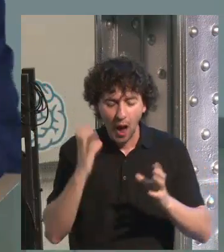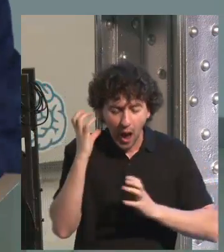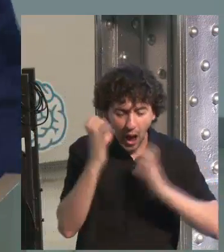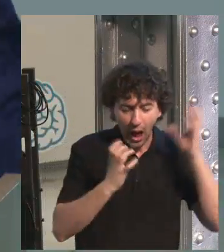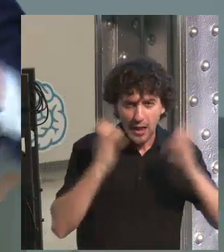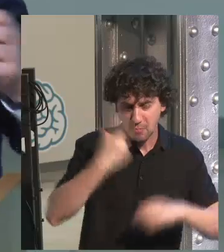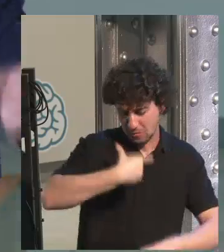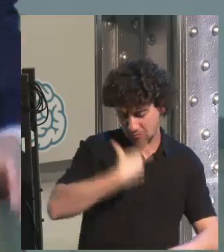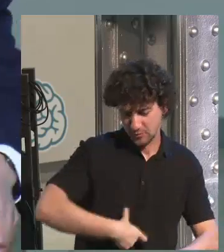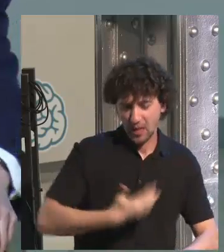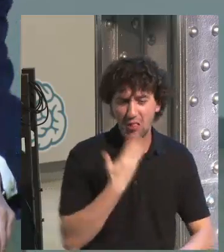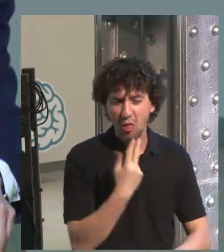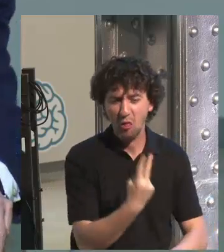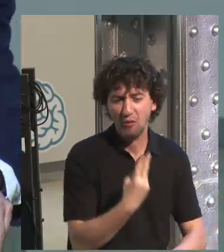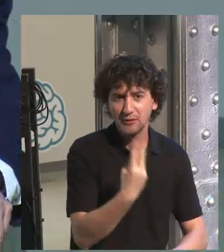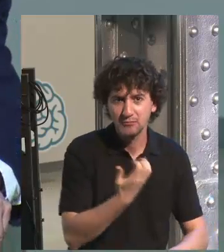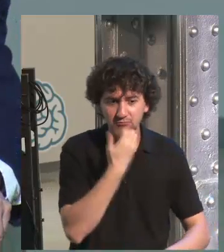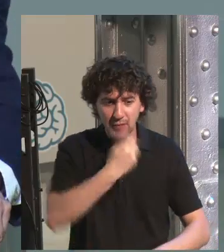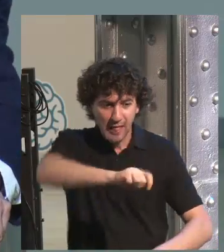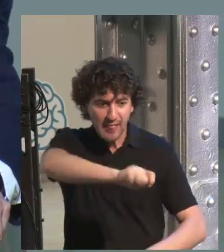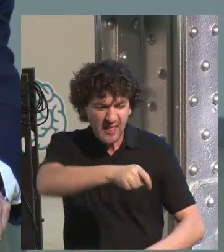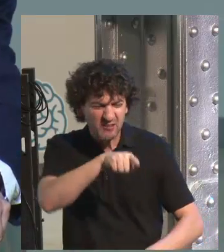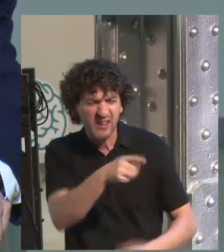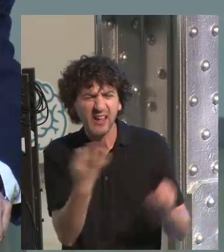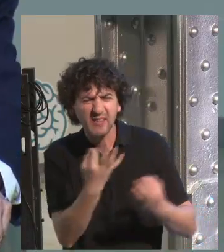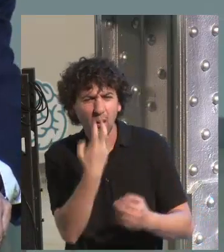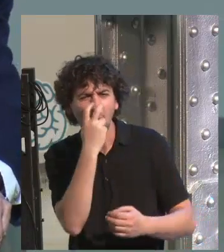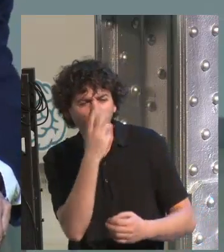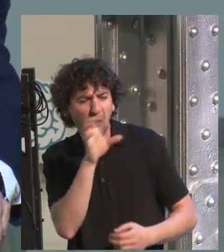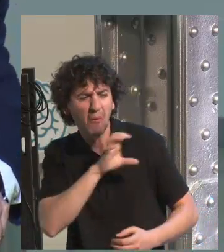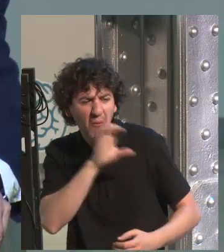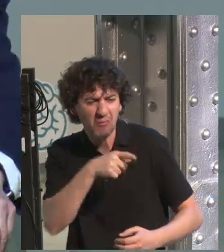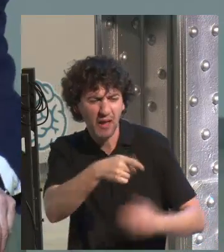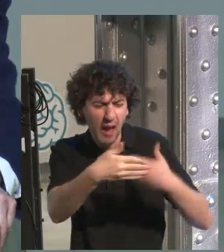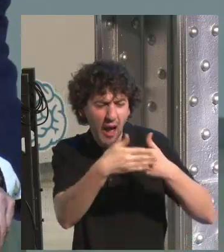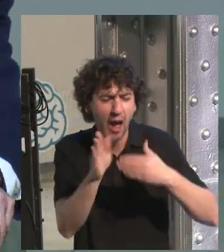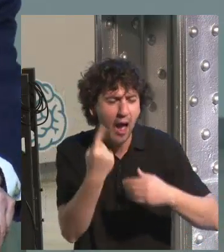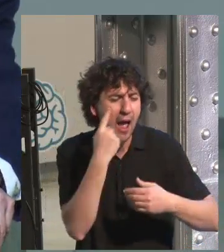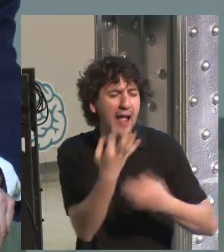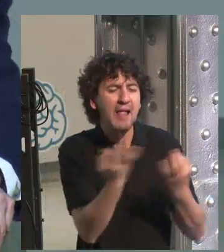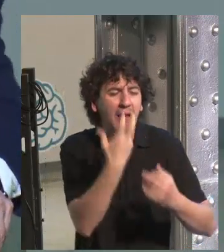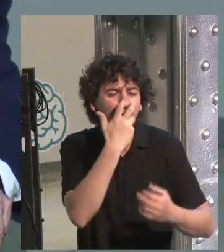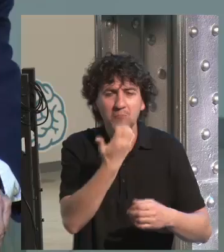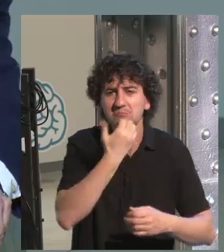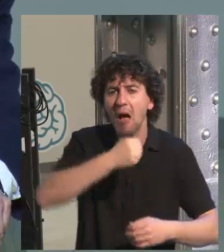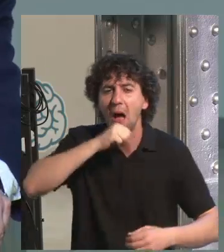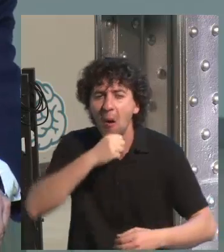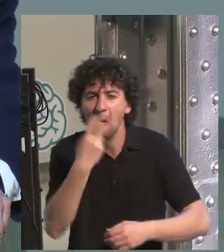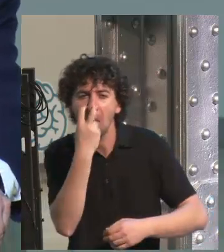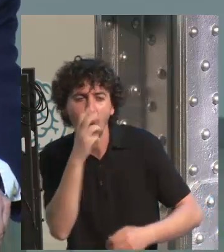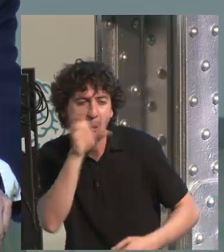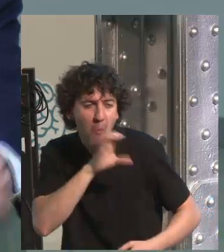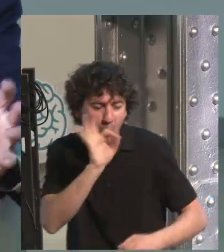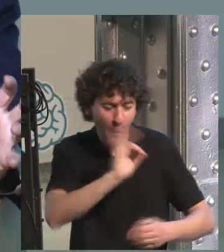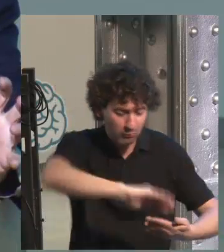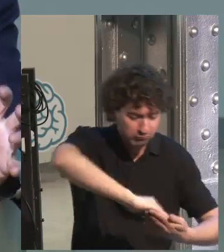animals from the moment we were born when we will peek through